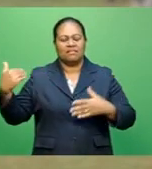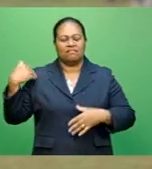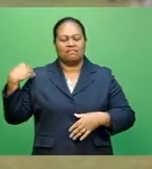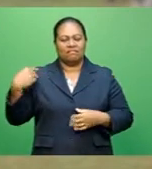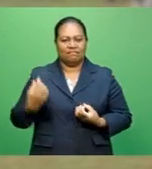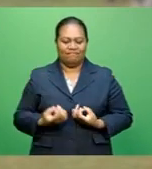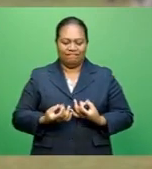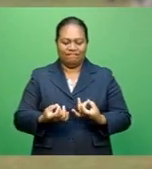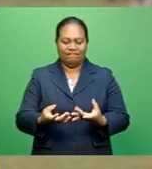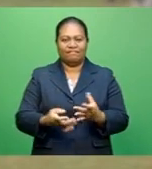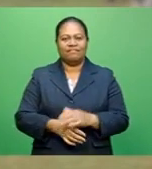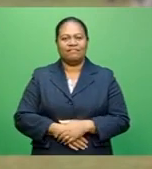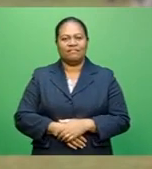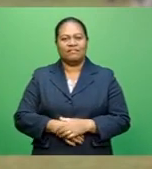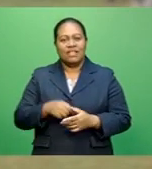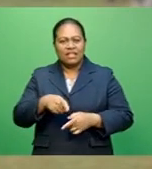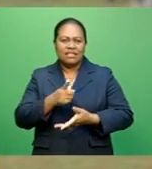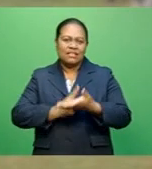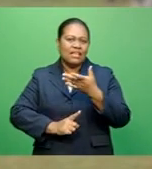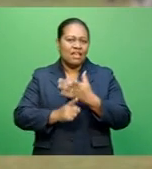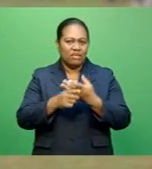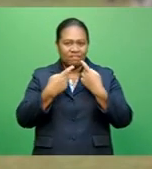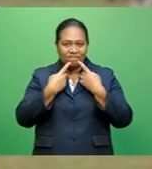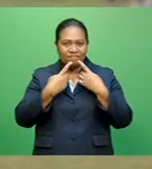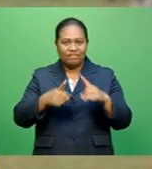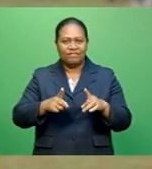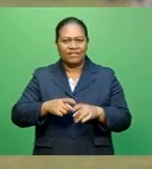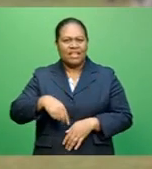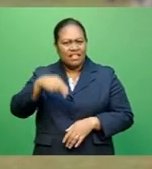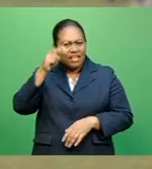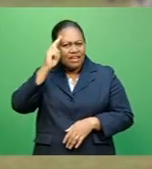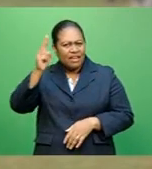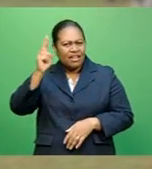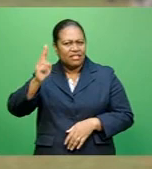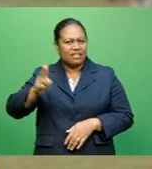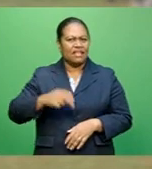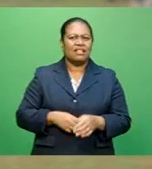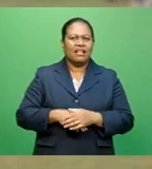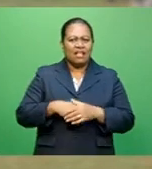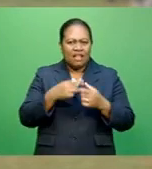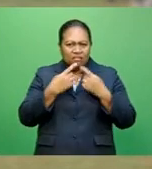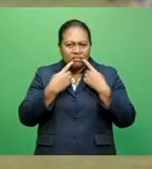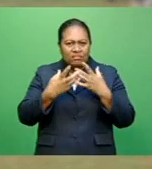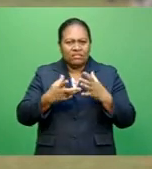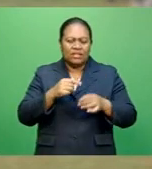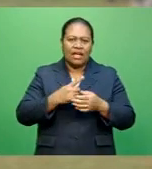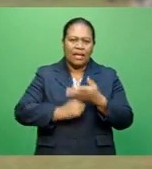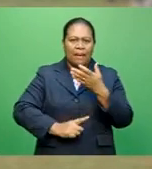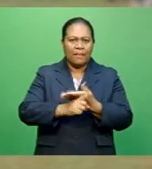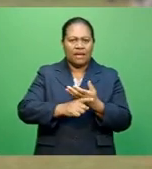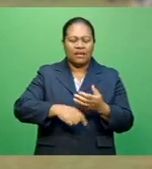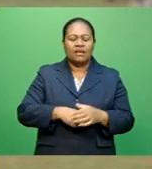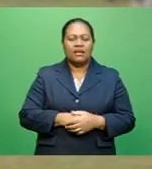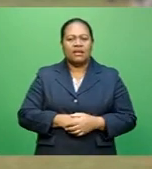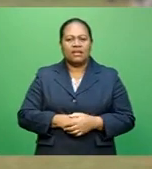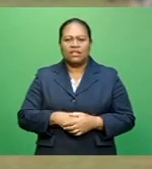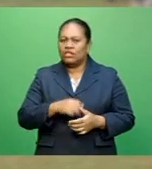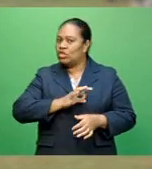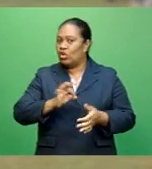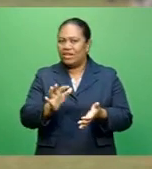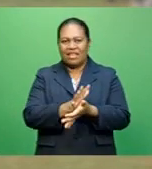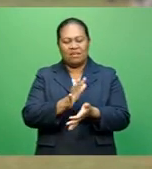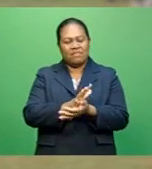preparations. Following the announcement of the National League being postponed for a second time this year, the Blues coach isn't too happy.